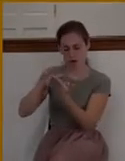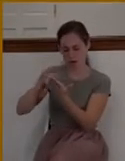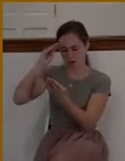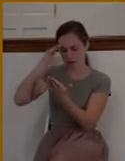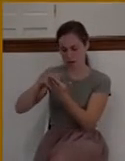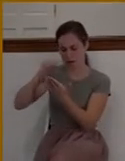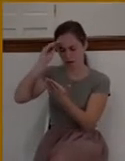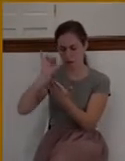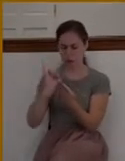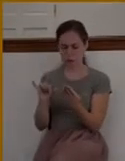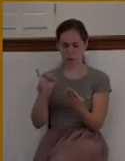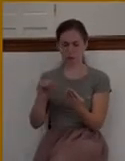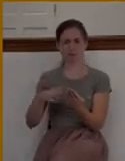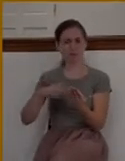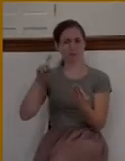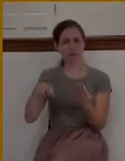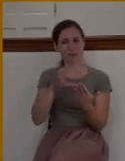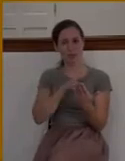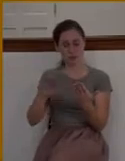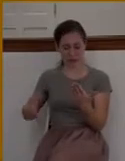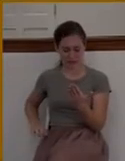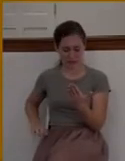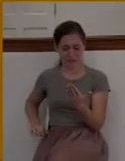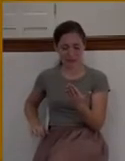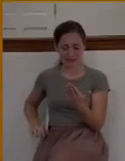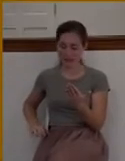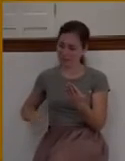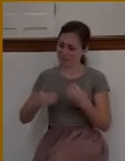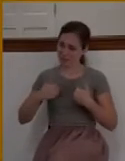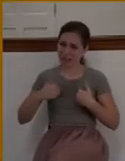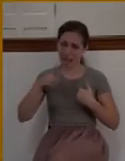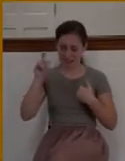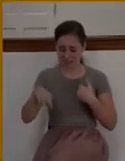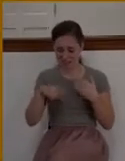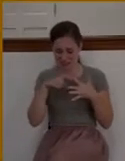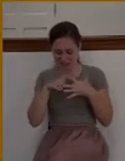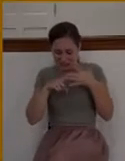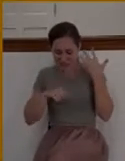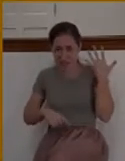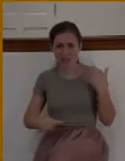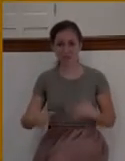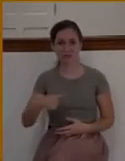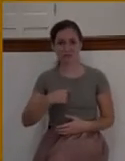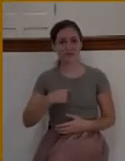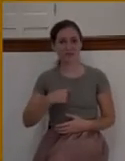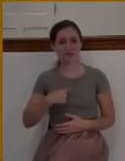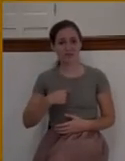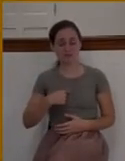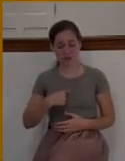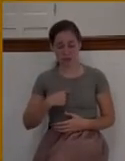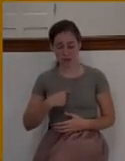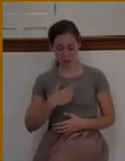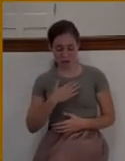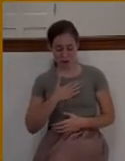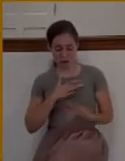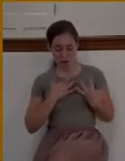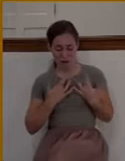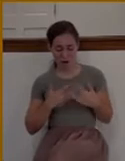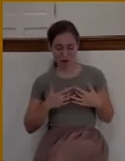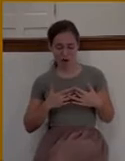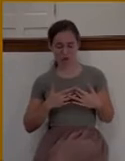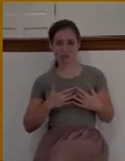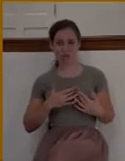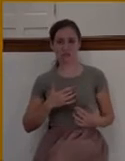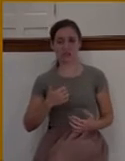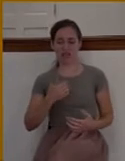that breaks up the soil of self-righteousness in our own heart before the seed of the gospel can be